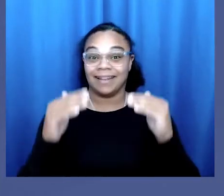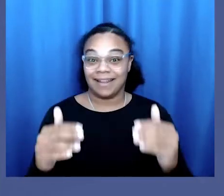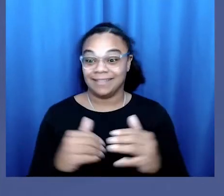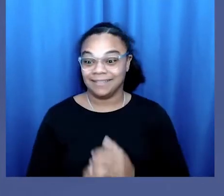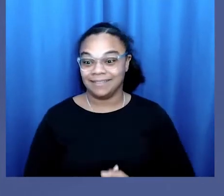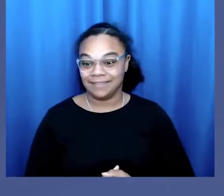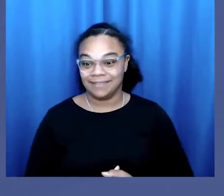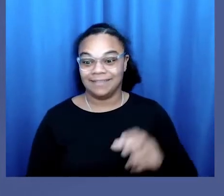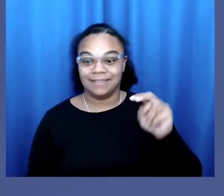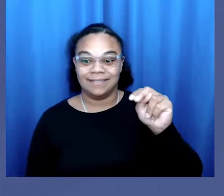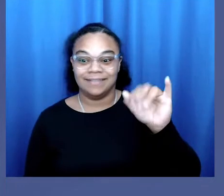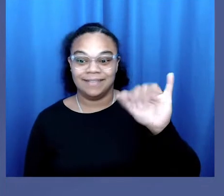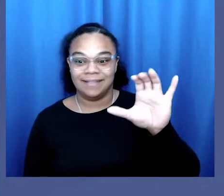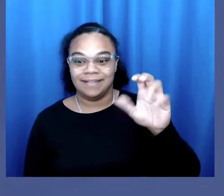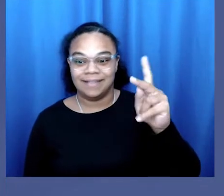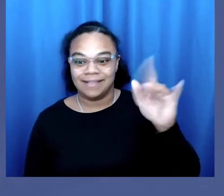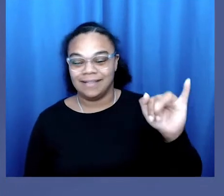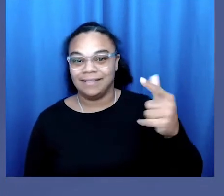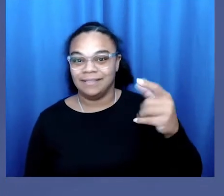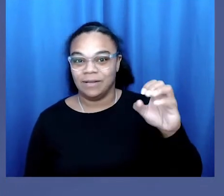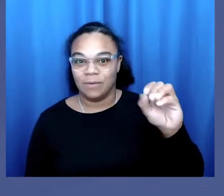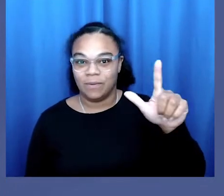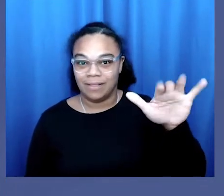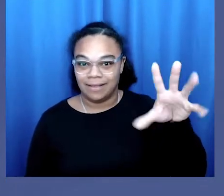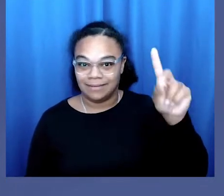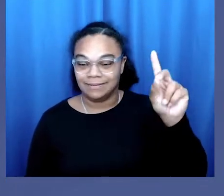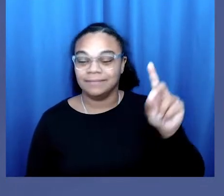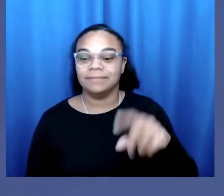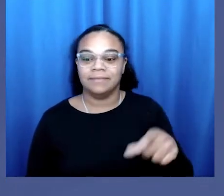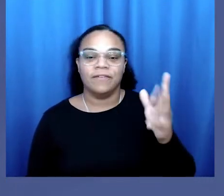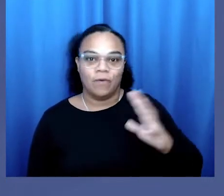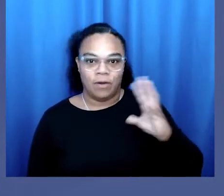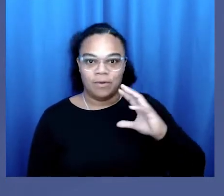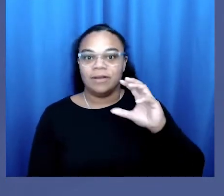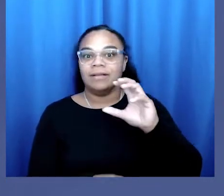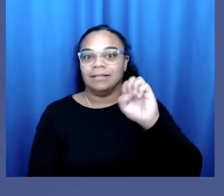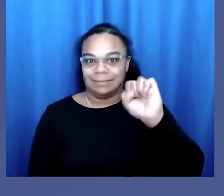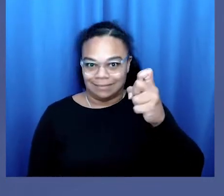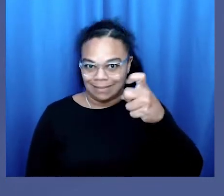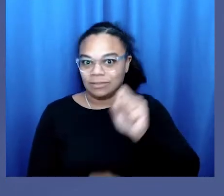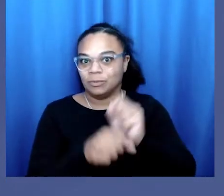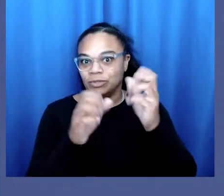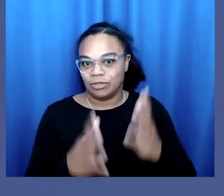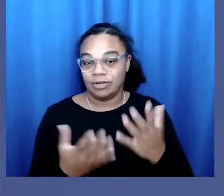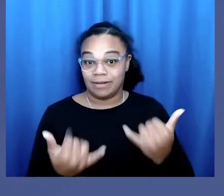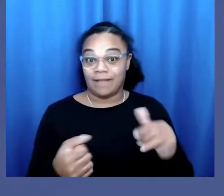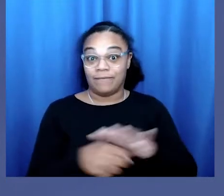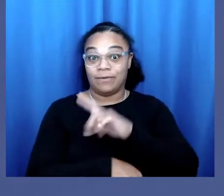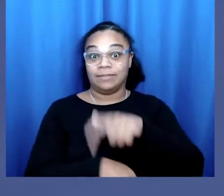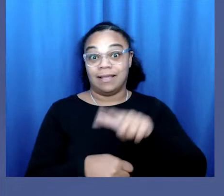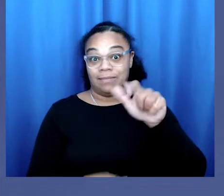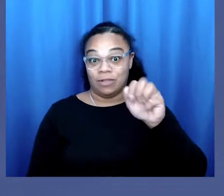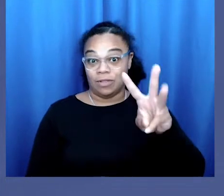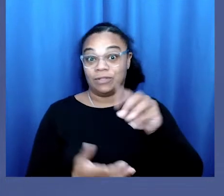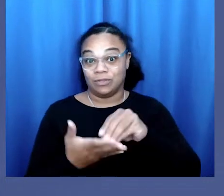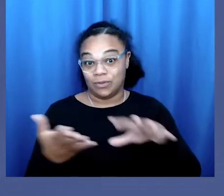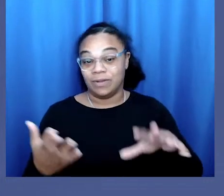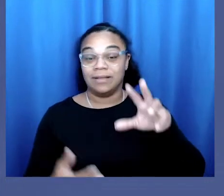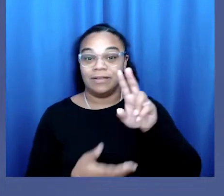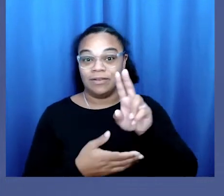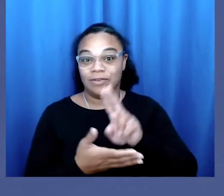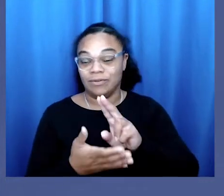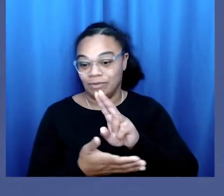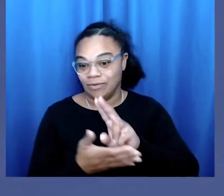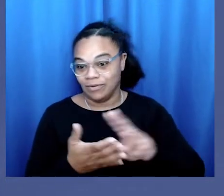Next up, have Nikki Gilliland. Nikki is a former sex worker and currently a full-time law student at the